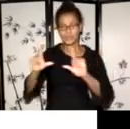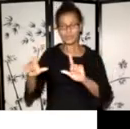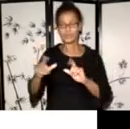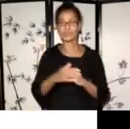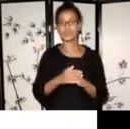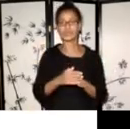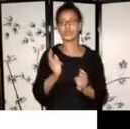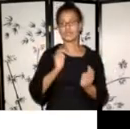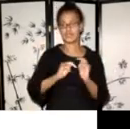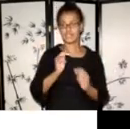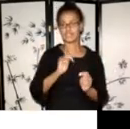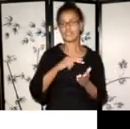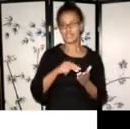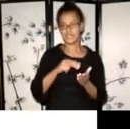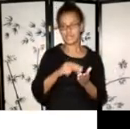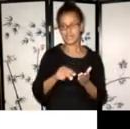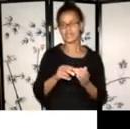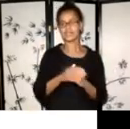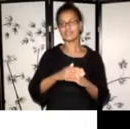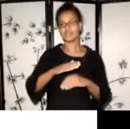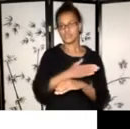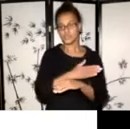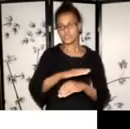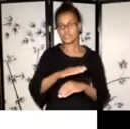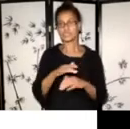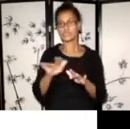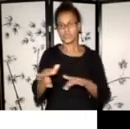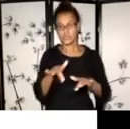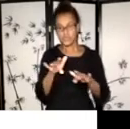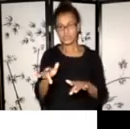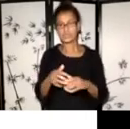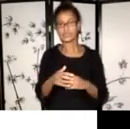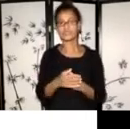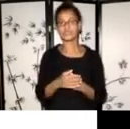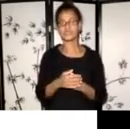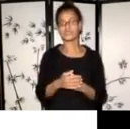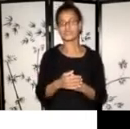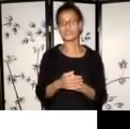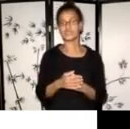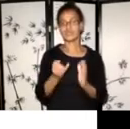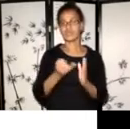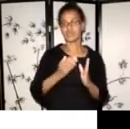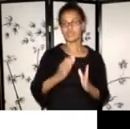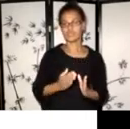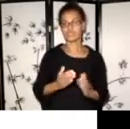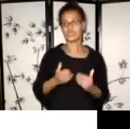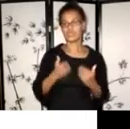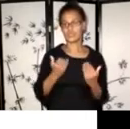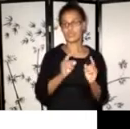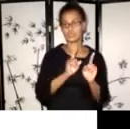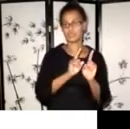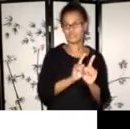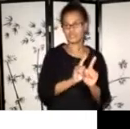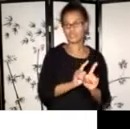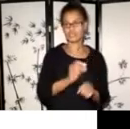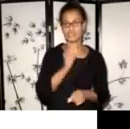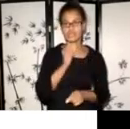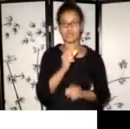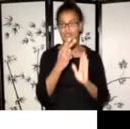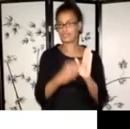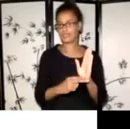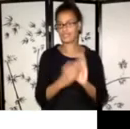music creation and recording, um, artists and youth mentorship projects. I won't read through the whole list, but, um,